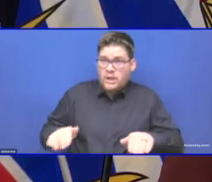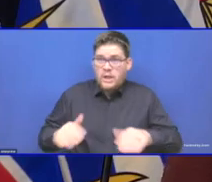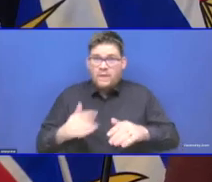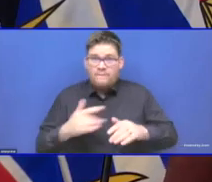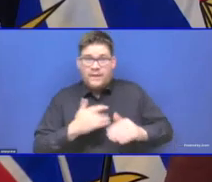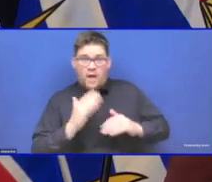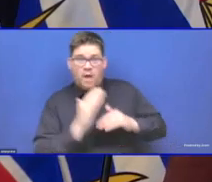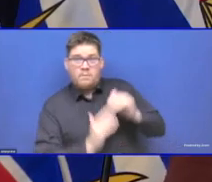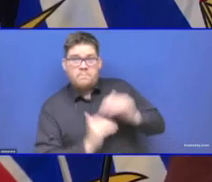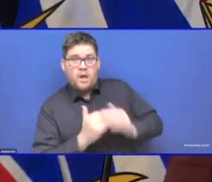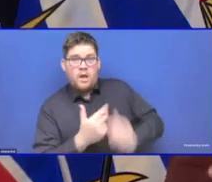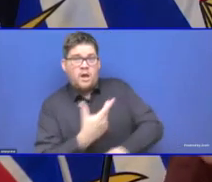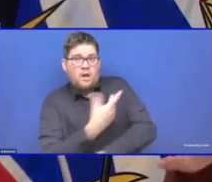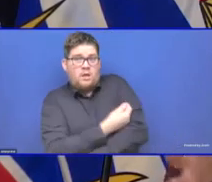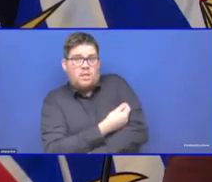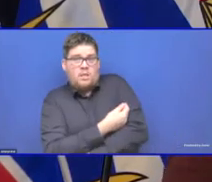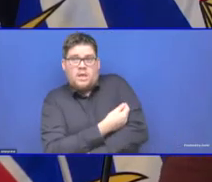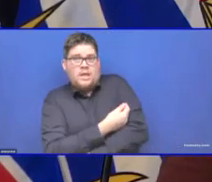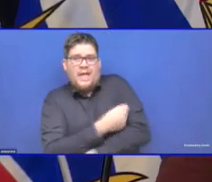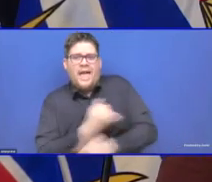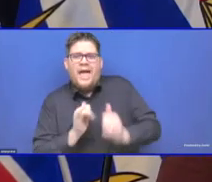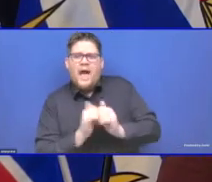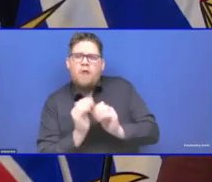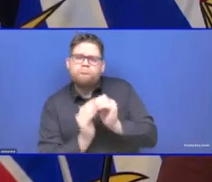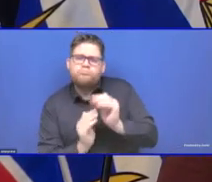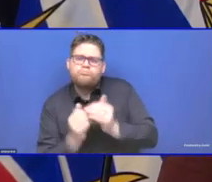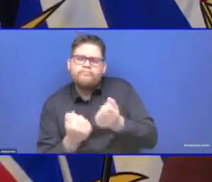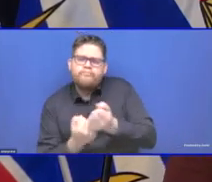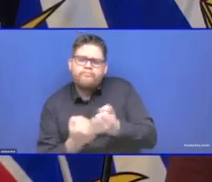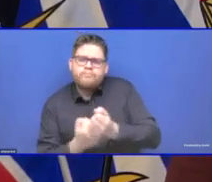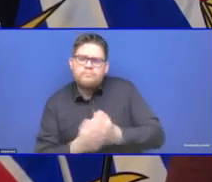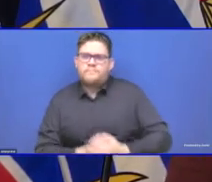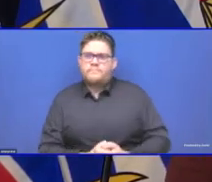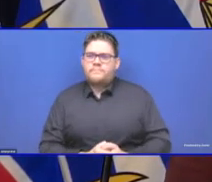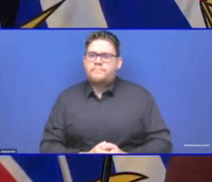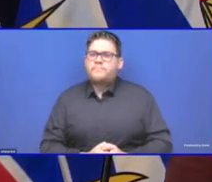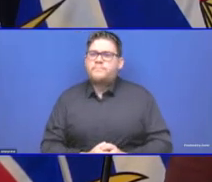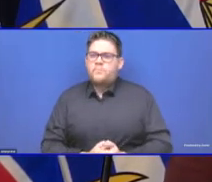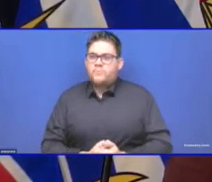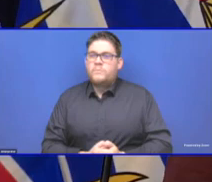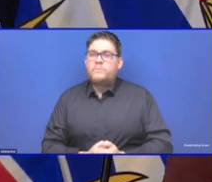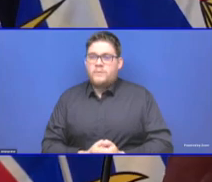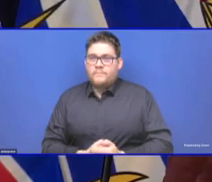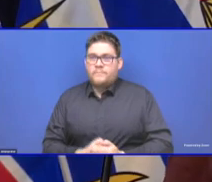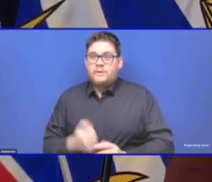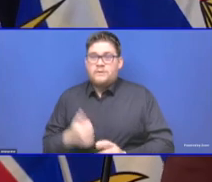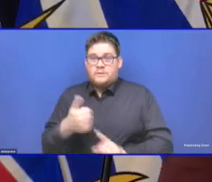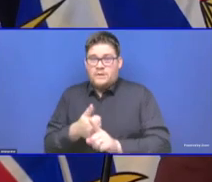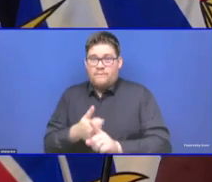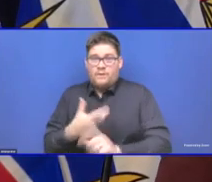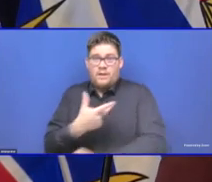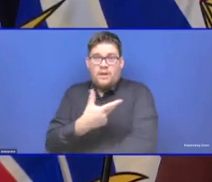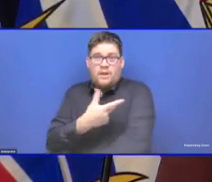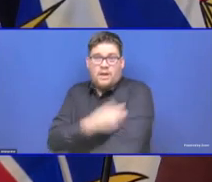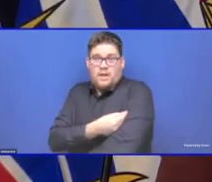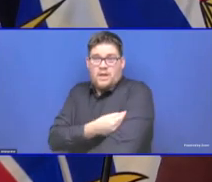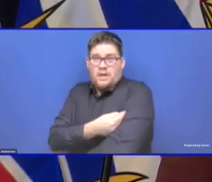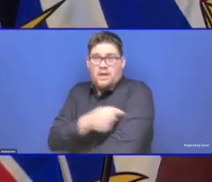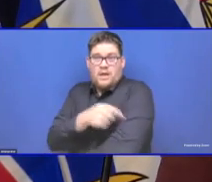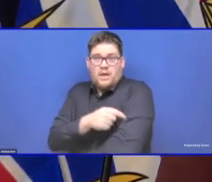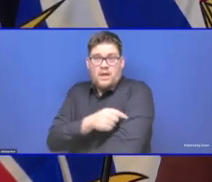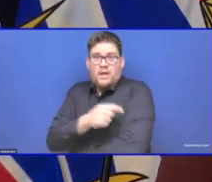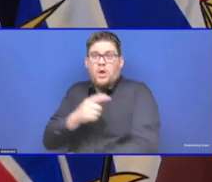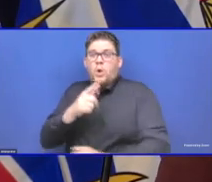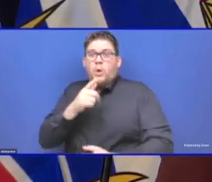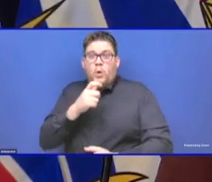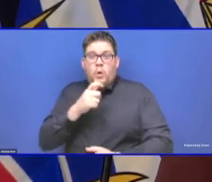children. So those are all things that we're doing a lot of work on to make sure that we have the right environment and we have the people who can answer questions